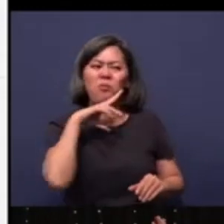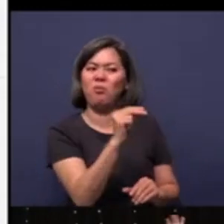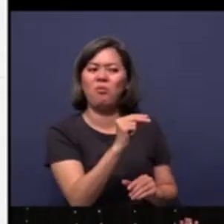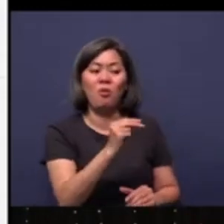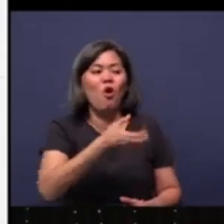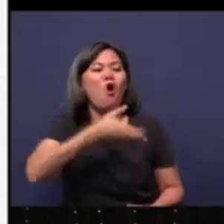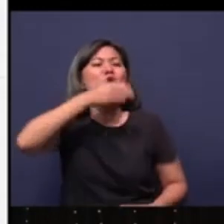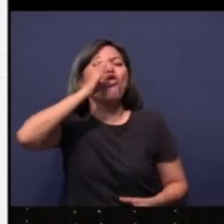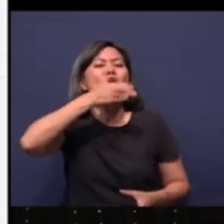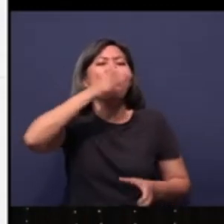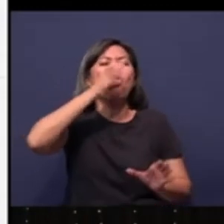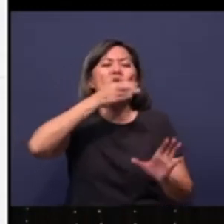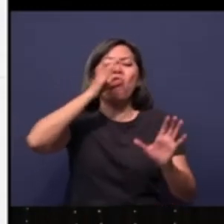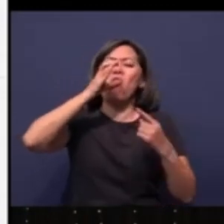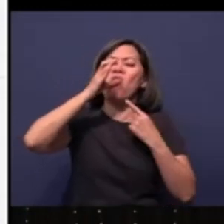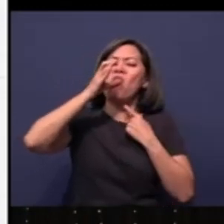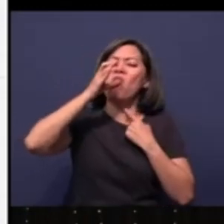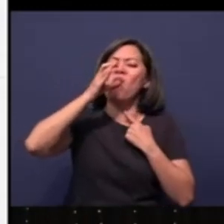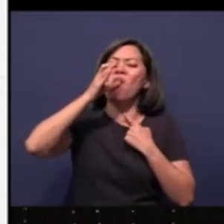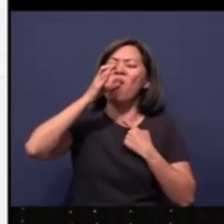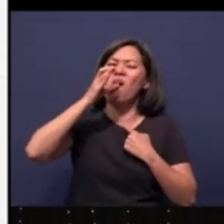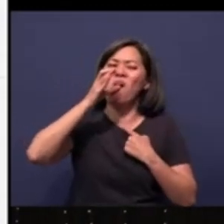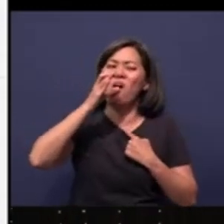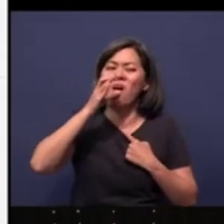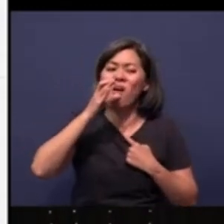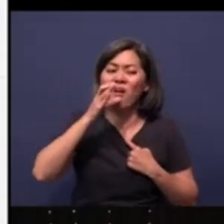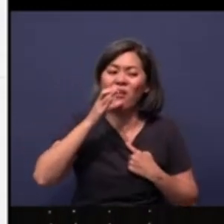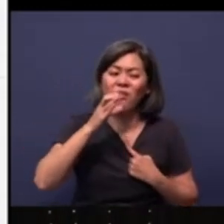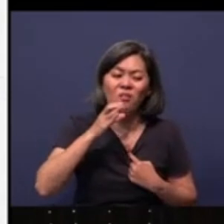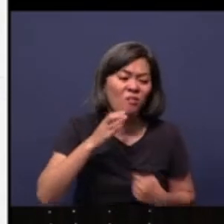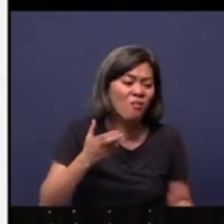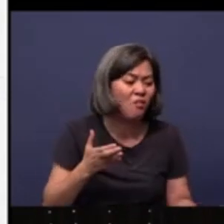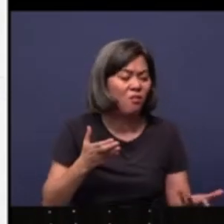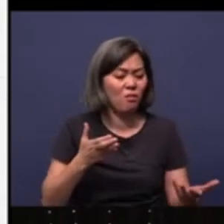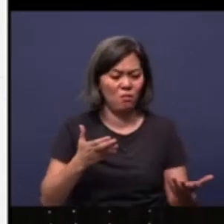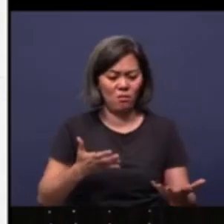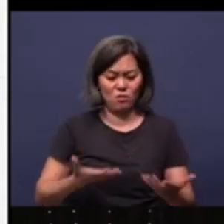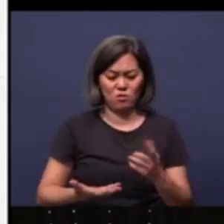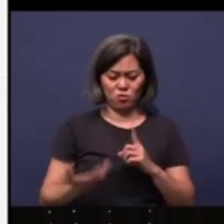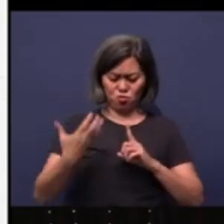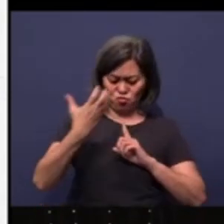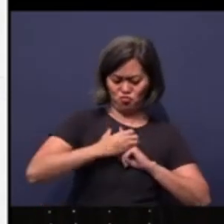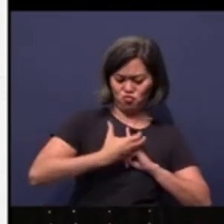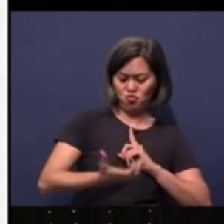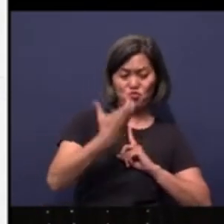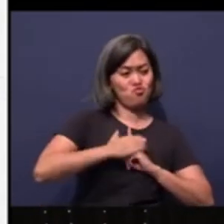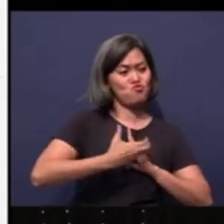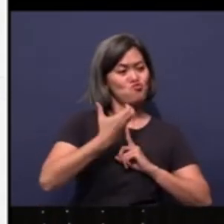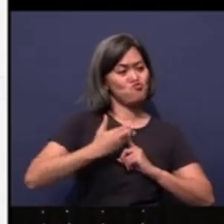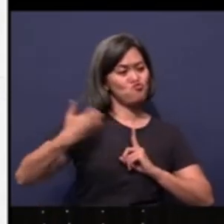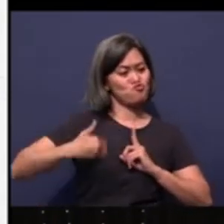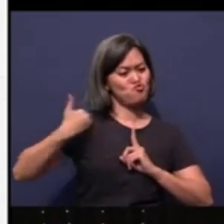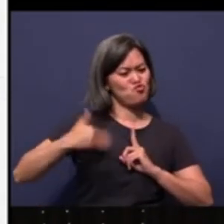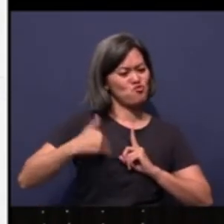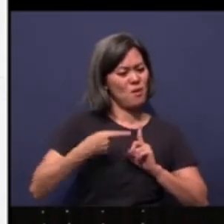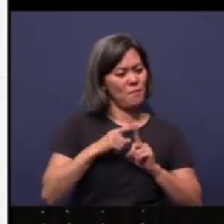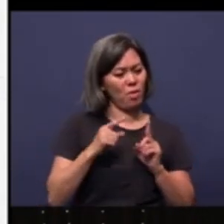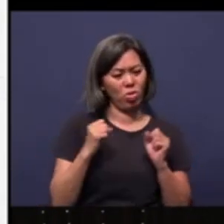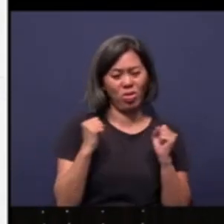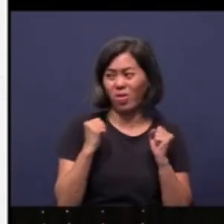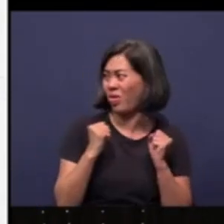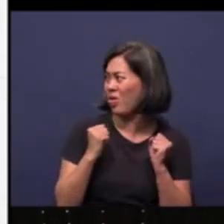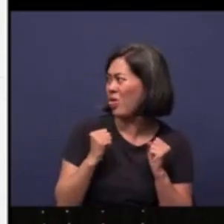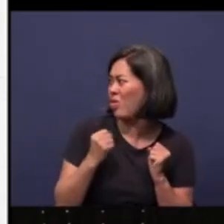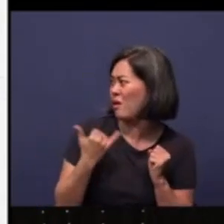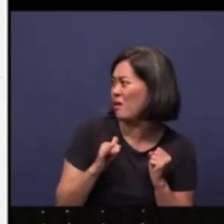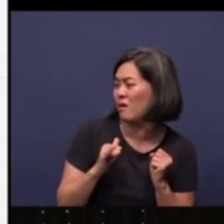drink and drink, but your thirst is never quenched. You put on clothes and you never feel warm. Now